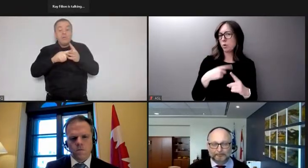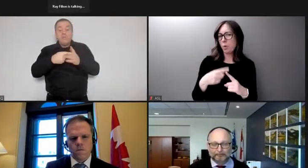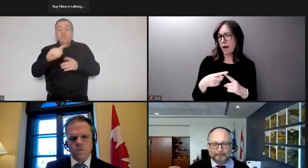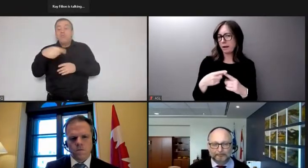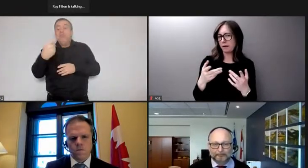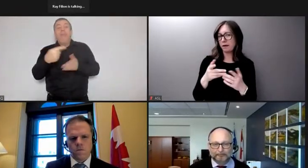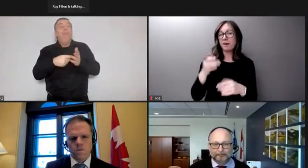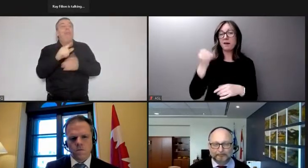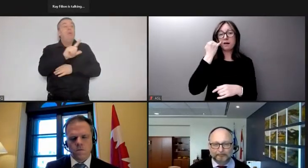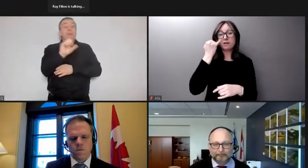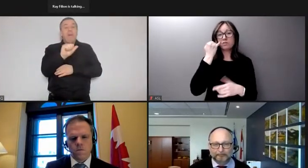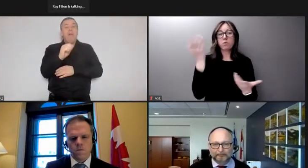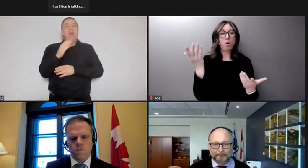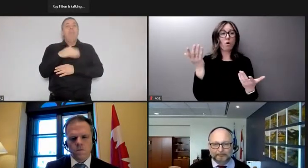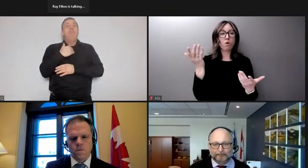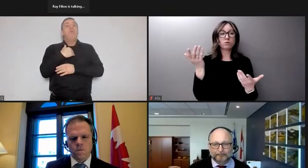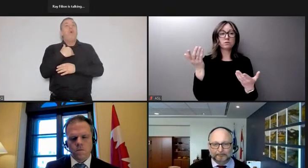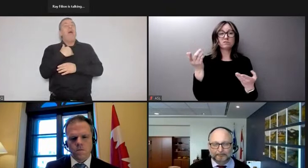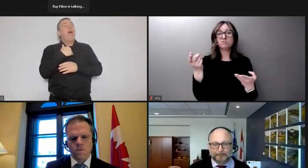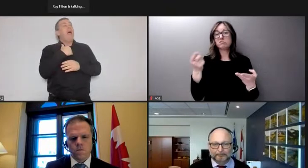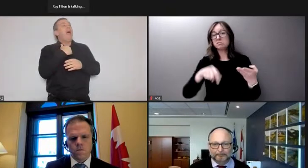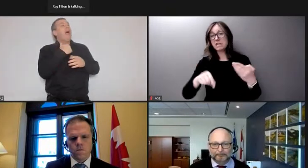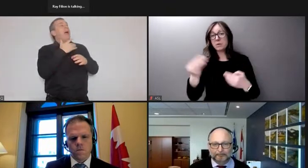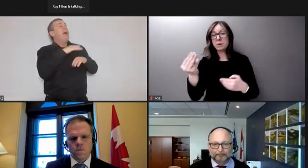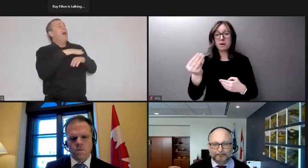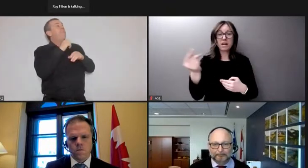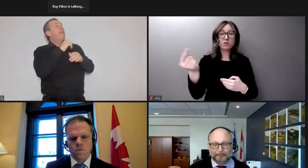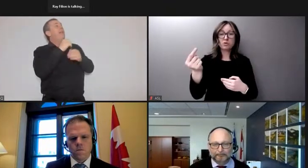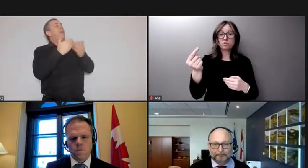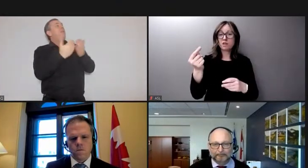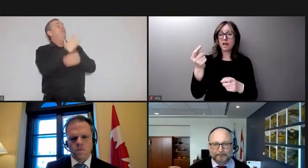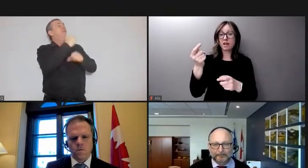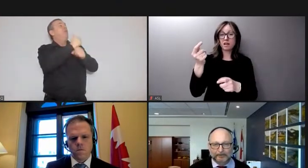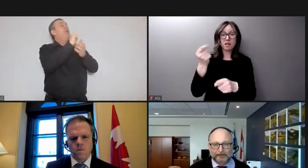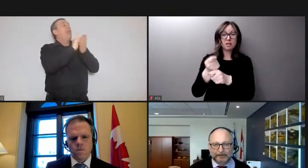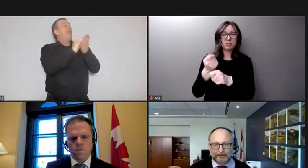mardi, pourquoi le recours à la loi serait encore pertinent selon vous?